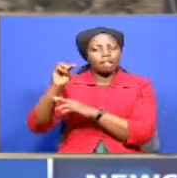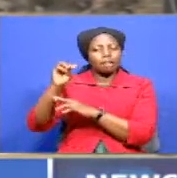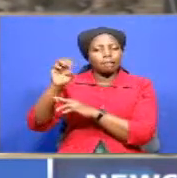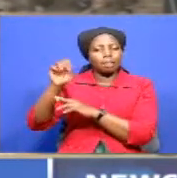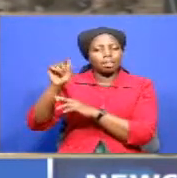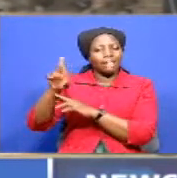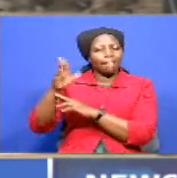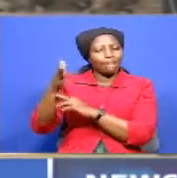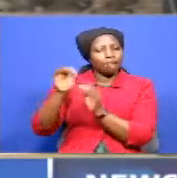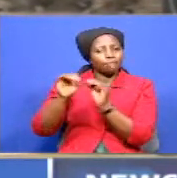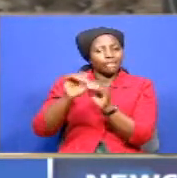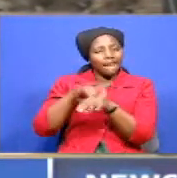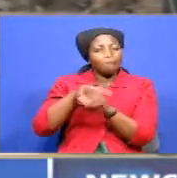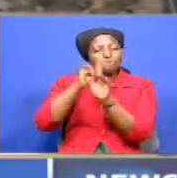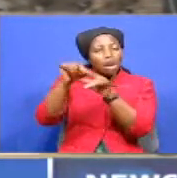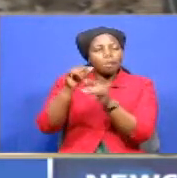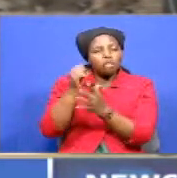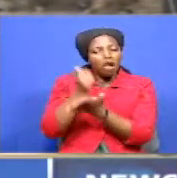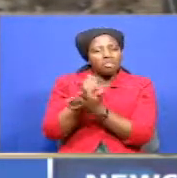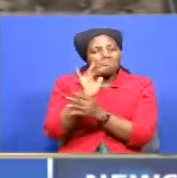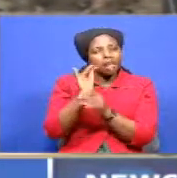kwa ofisi unambiwa ongea msuri